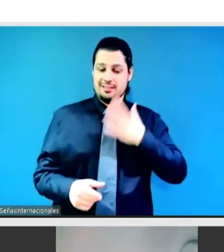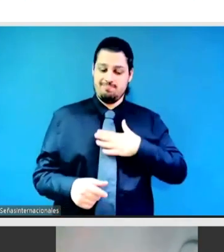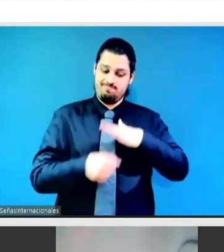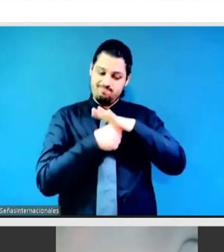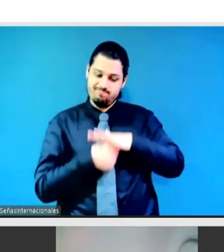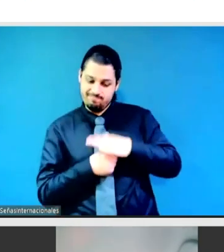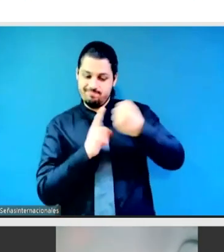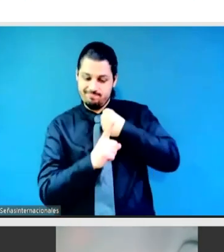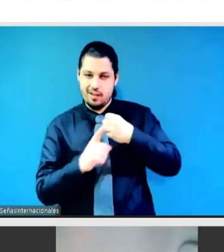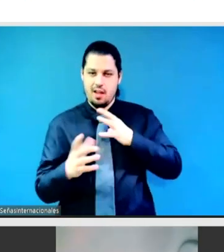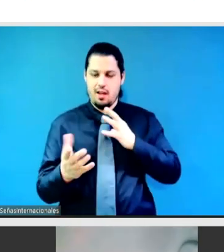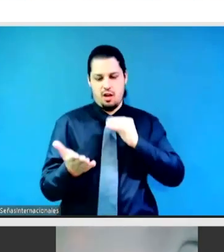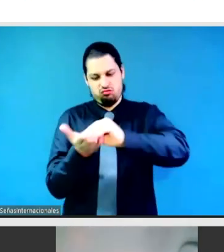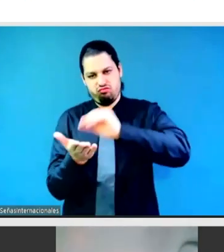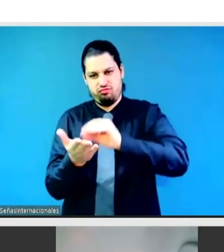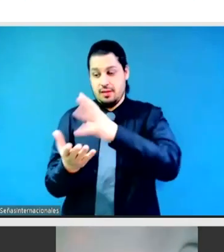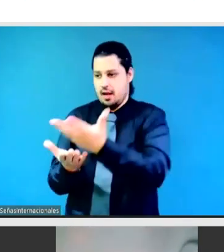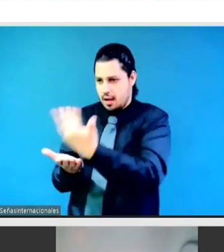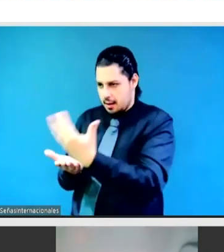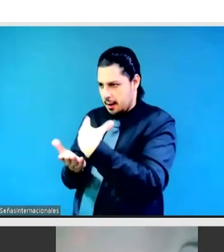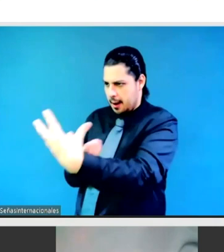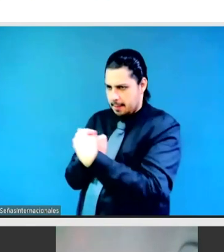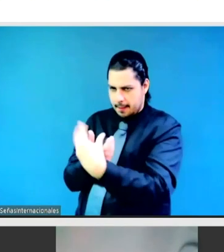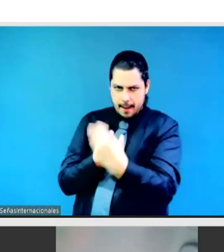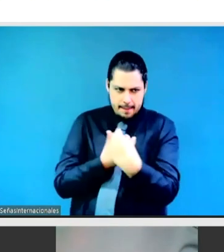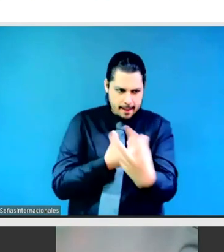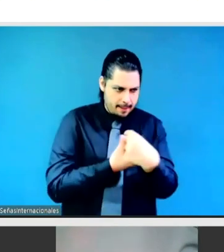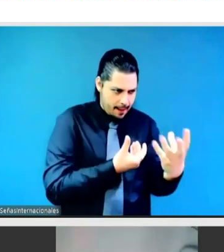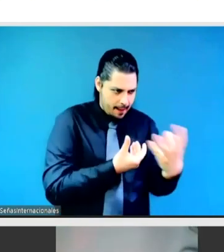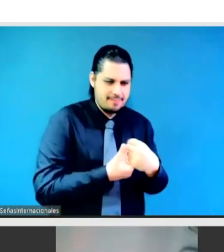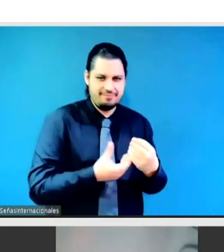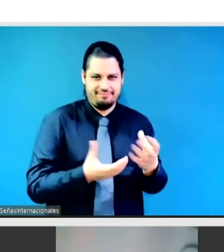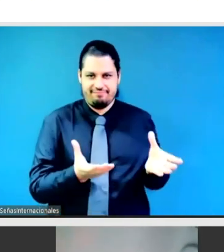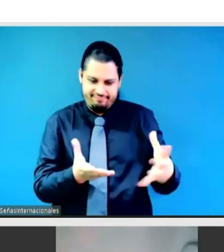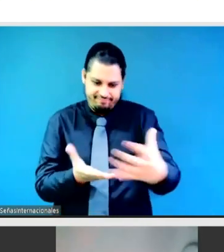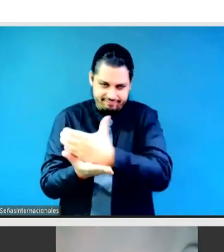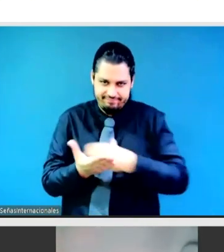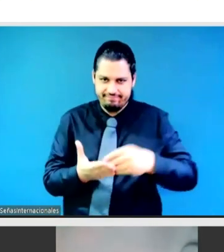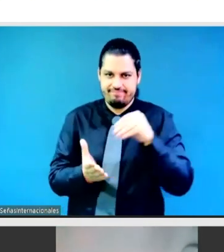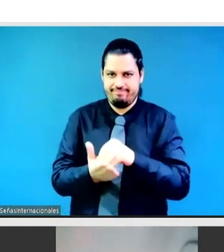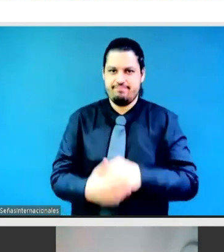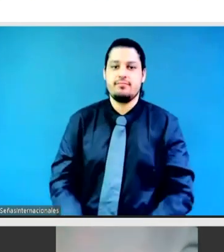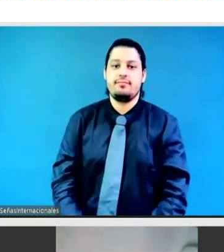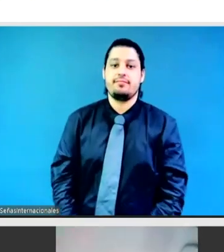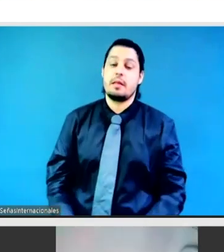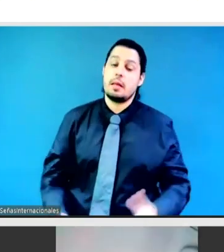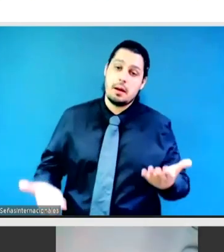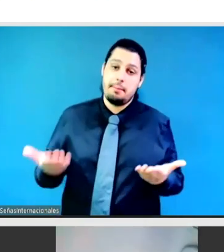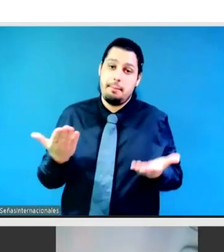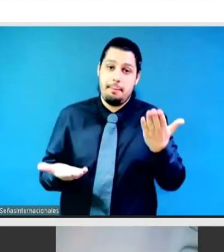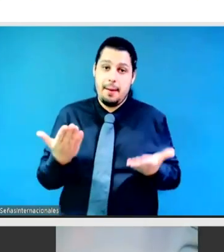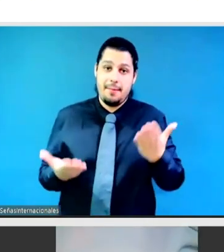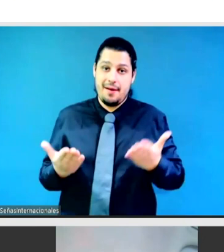agenda for gender equality, which goes beyond the gender binary and